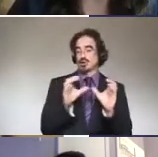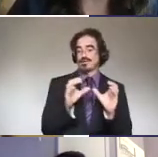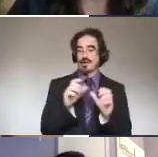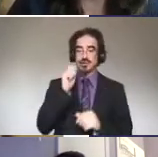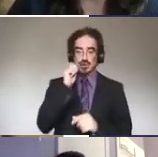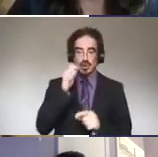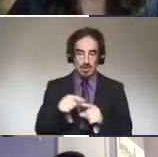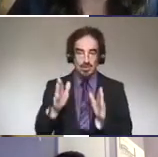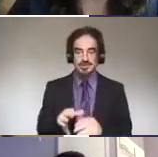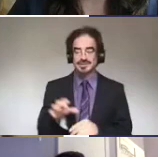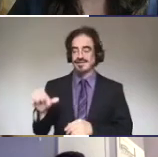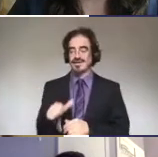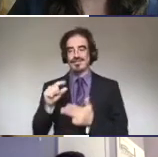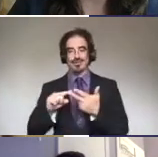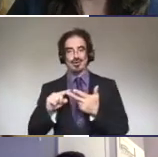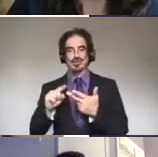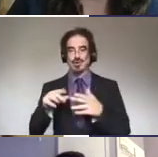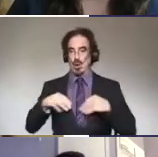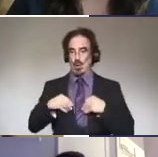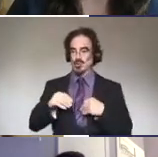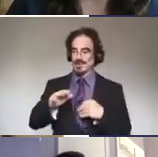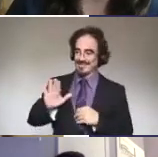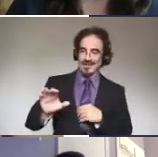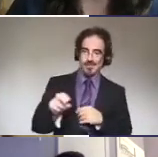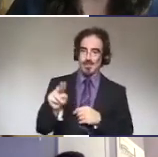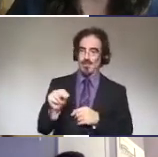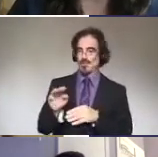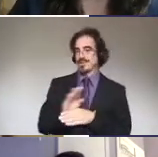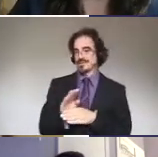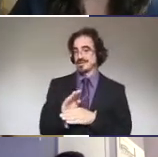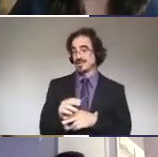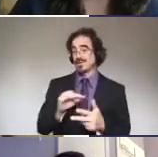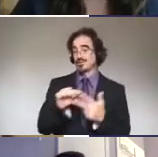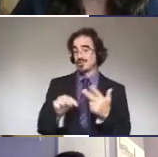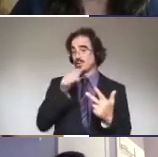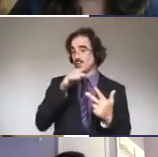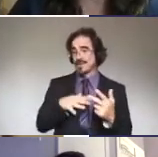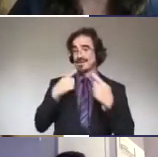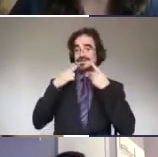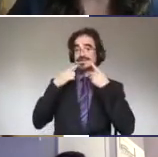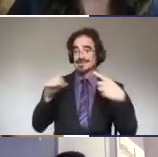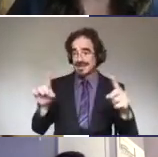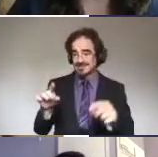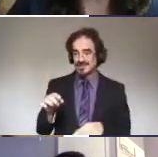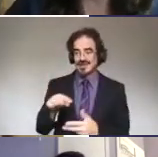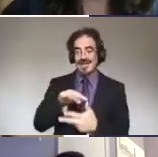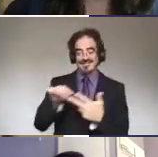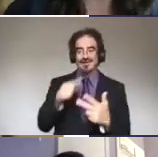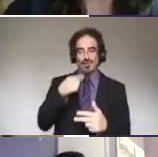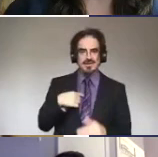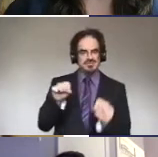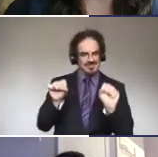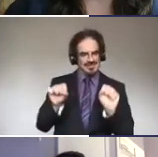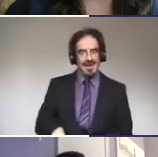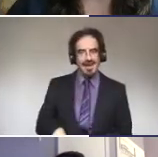her own business. So I had these ladies that had been successful, and they told me that I can do it. And I used that